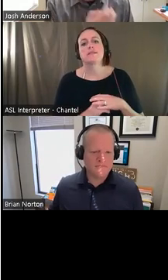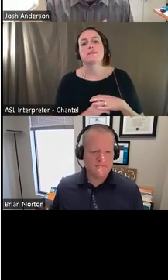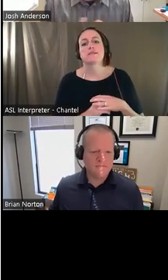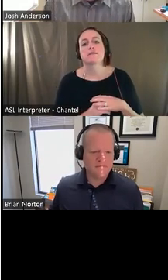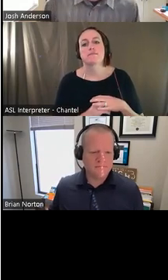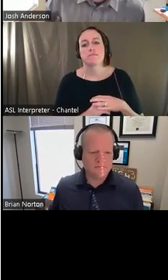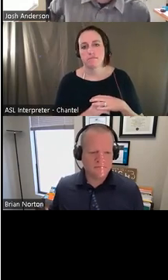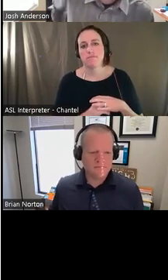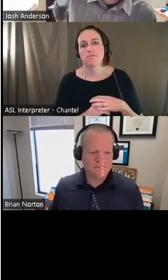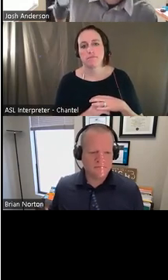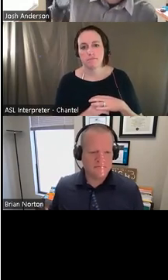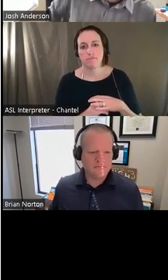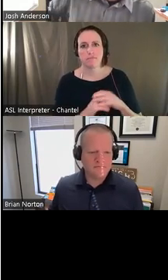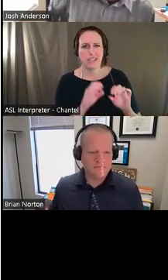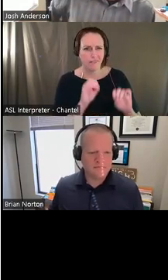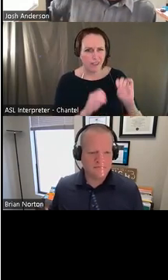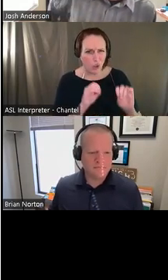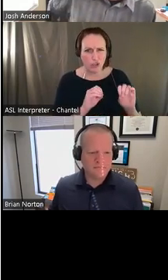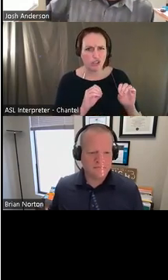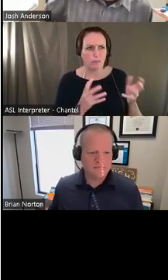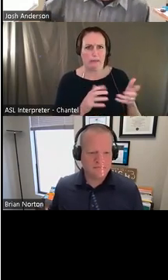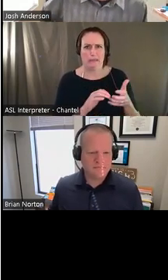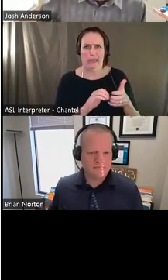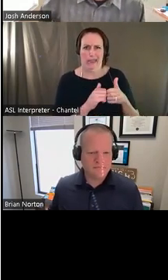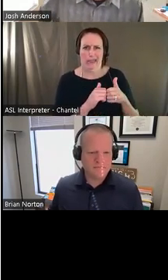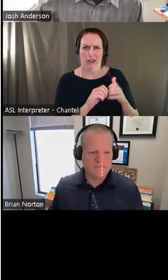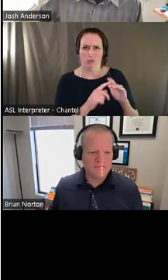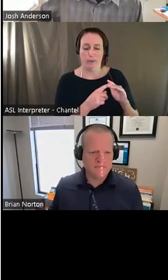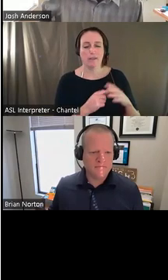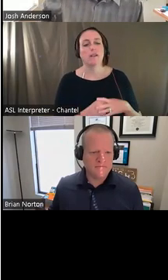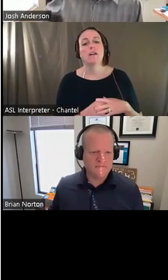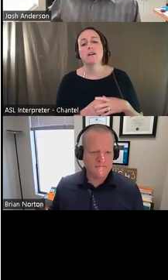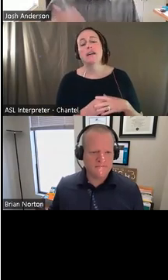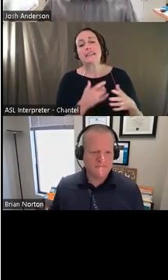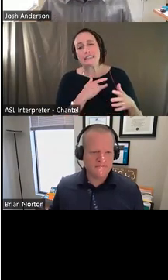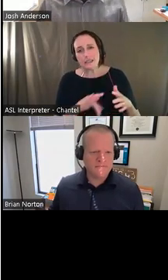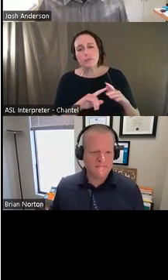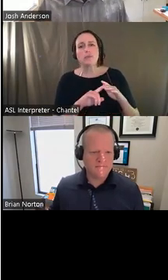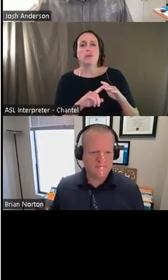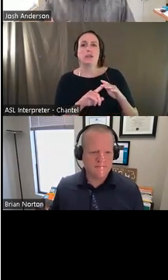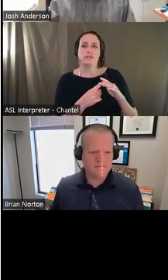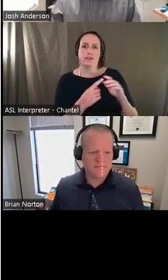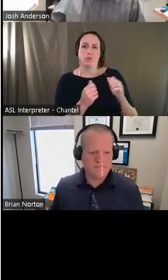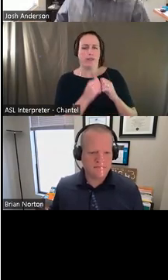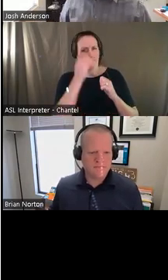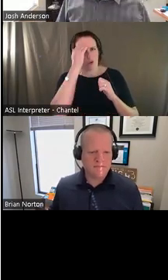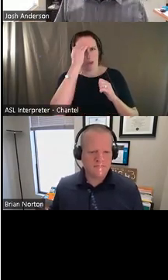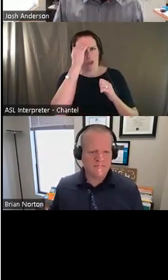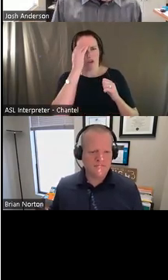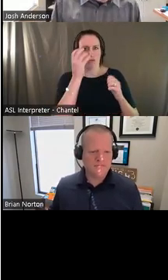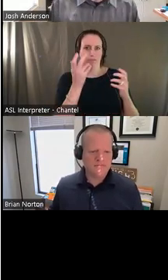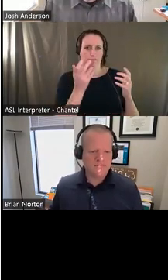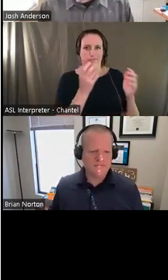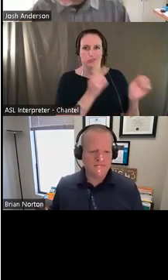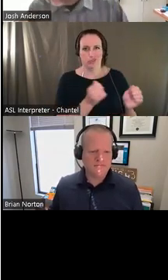accommodation process and the evaluation? Let's always start with familiar tools and strategies. What are they currently using? What's readily available